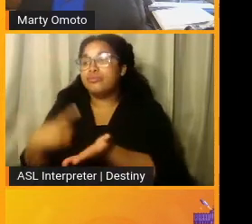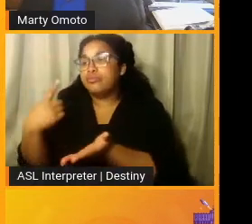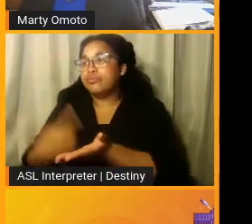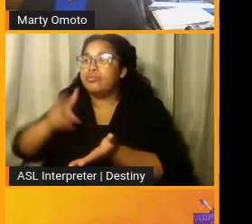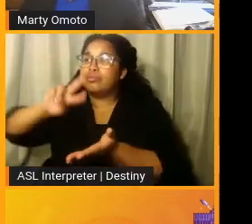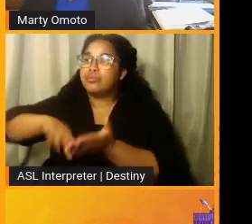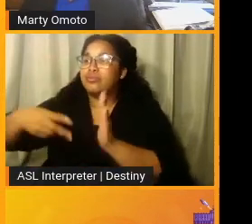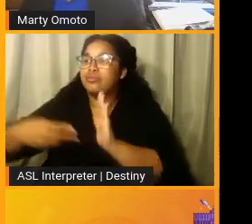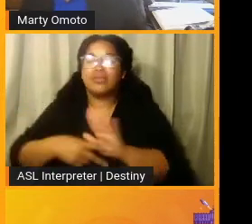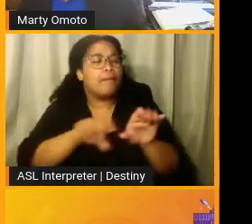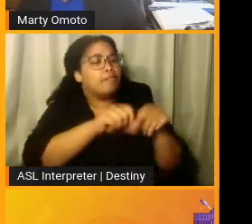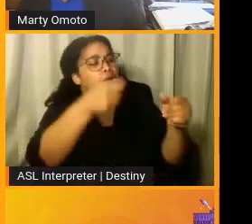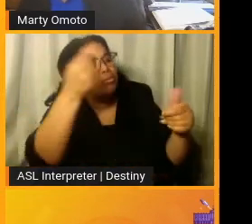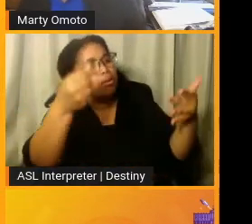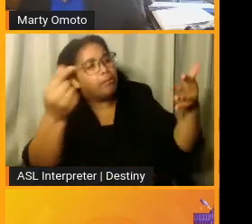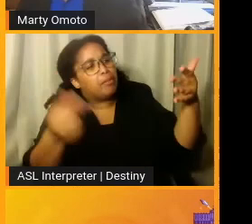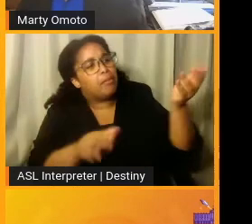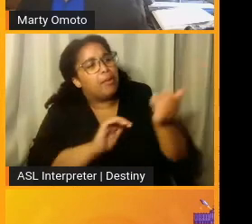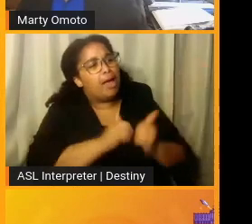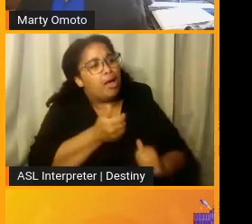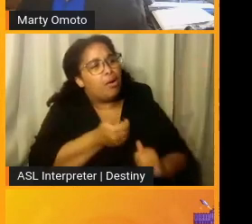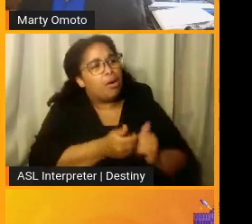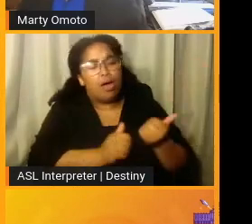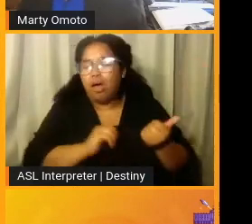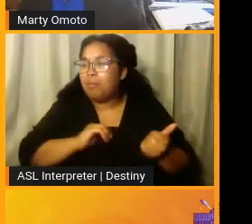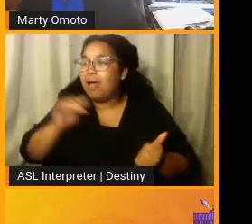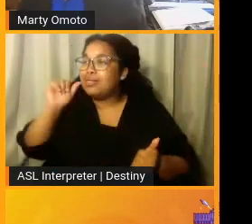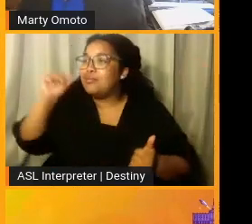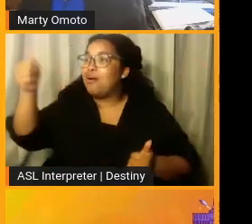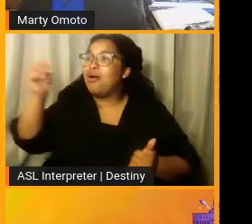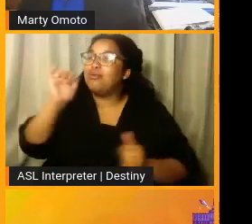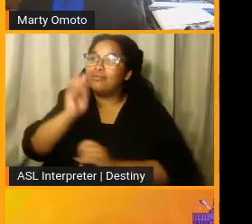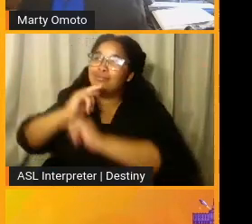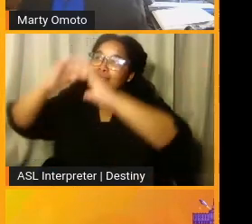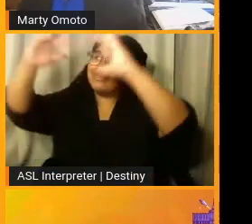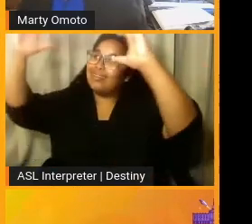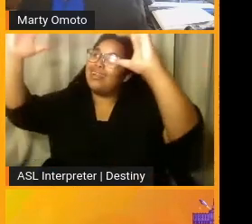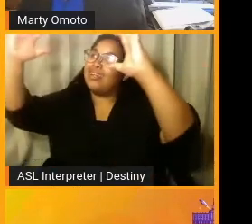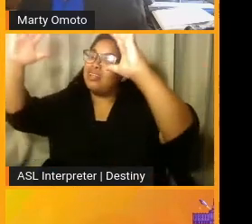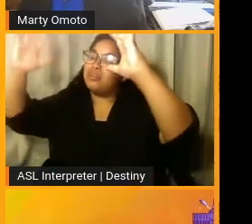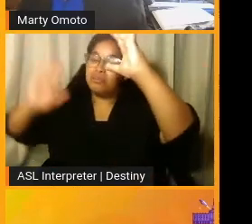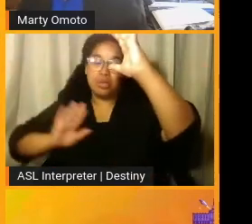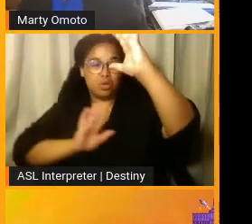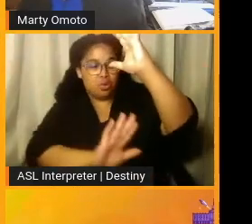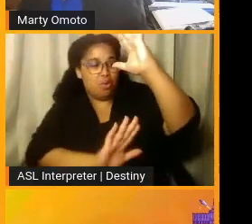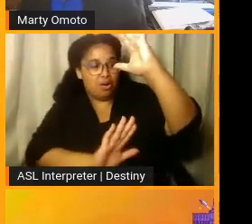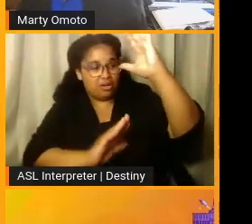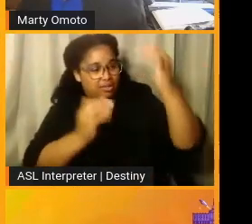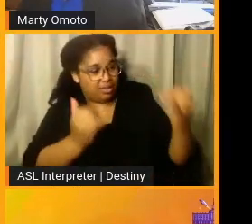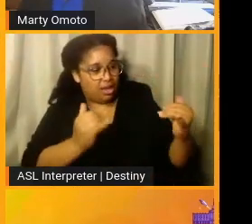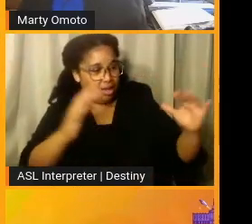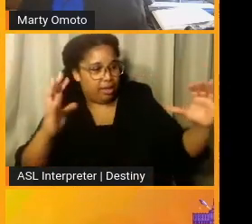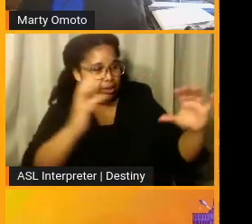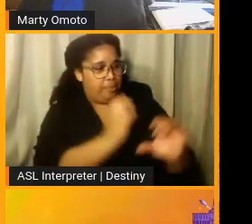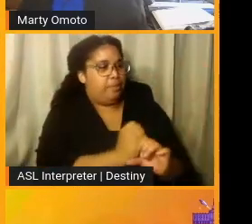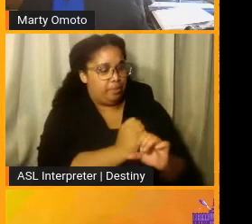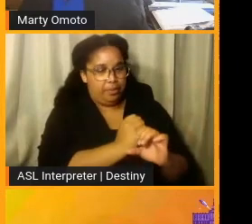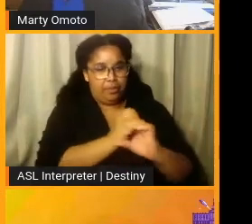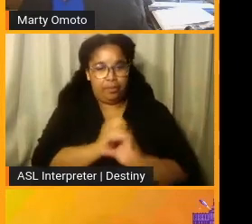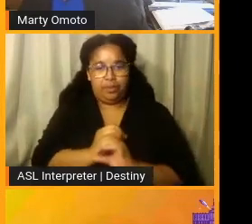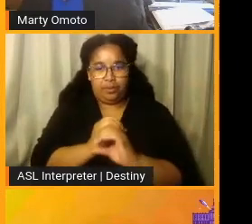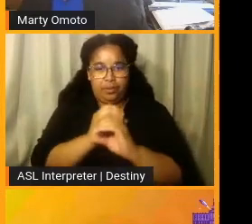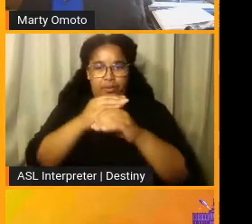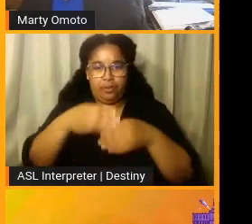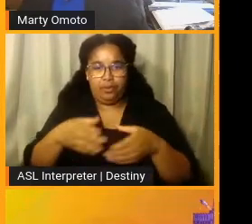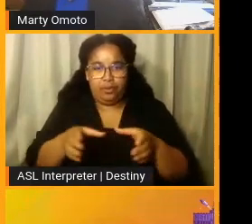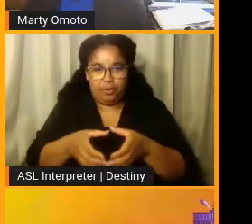brokenness. Assured of their tomorrows. They met out our today's as tokens for our submission